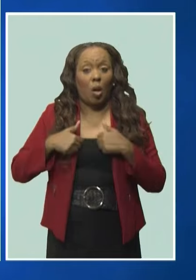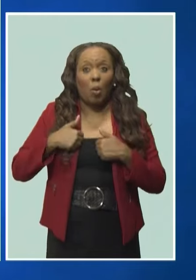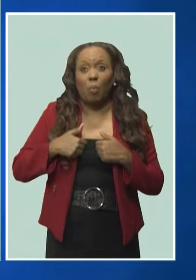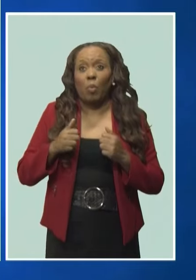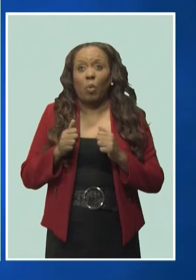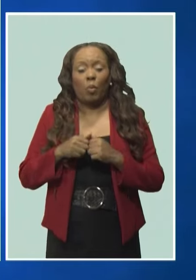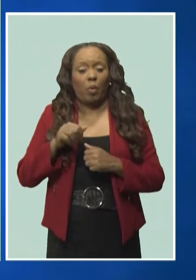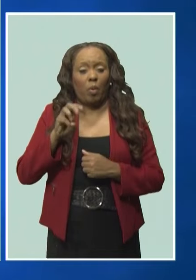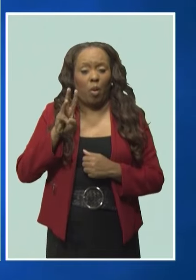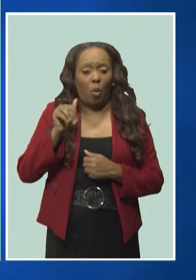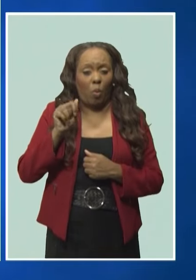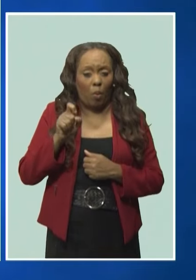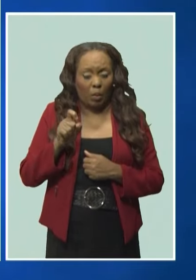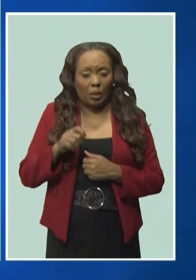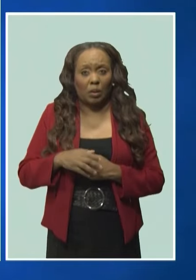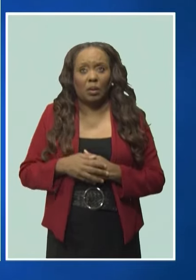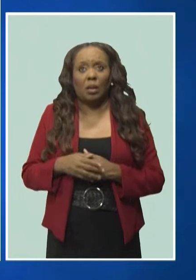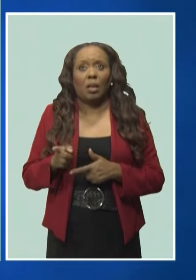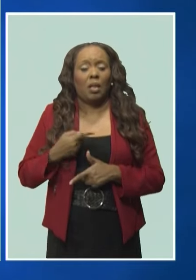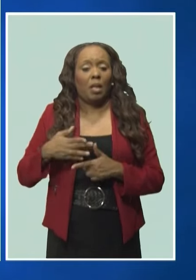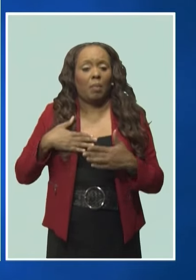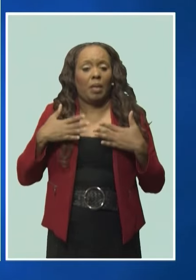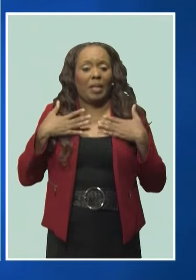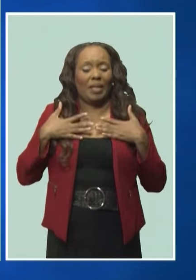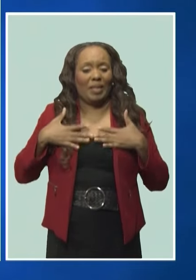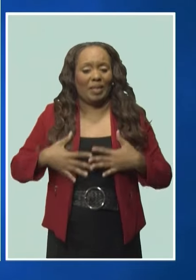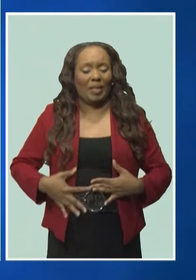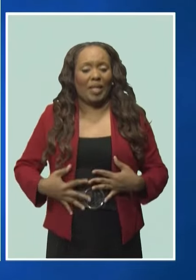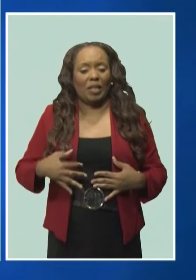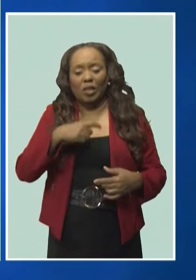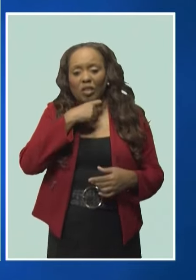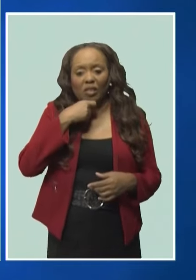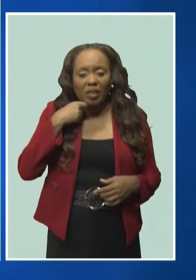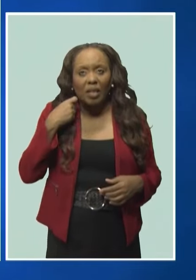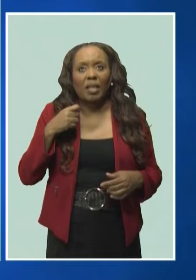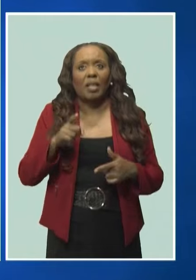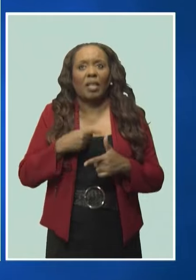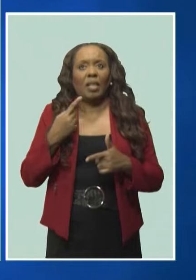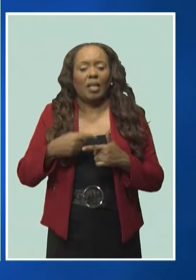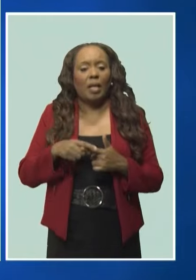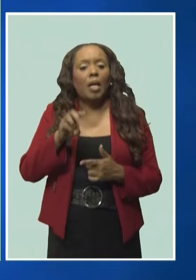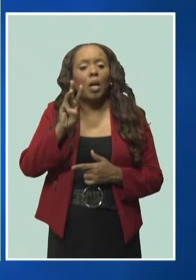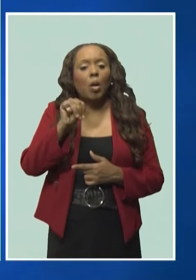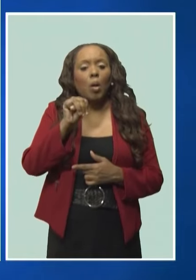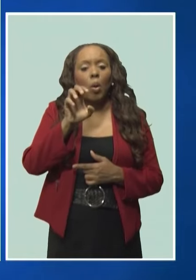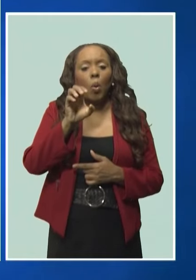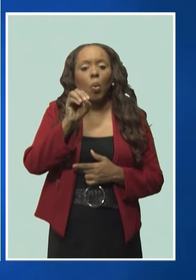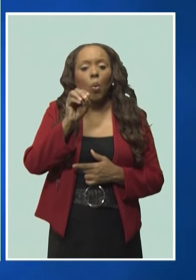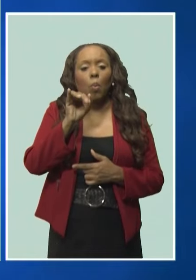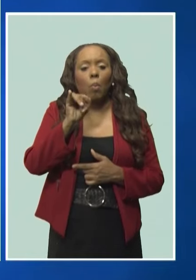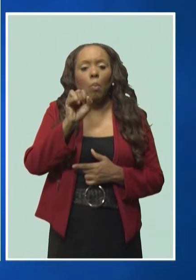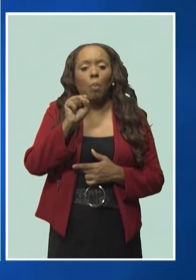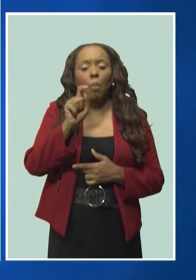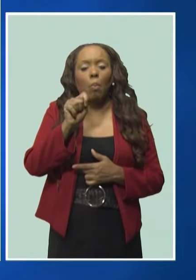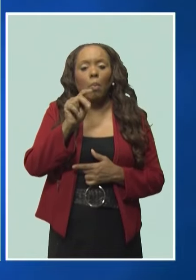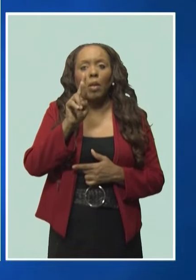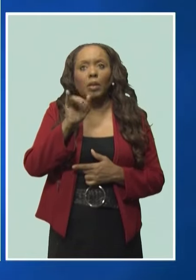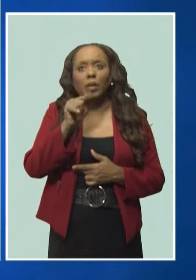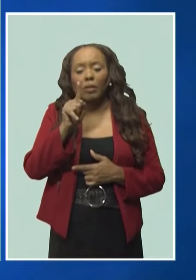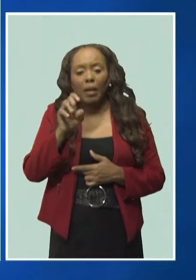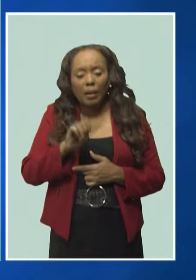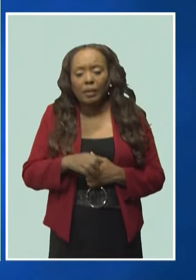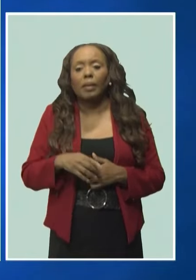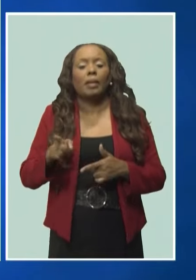Fifteen minutes after that, my skin dries. I moisturize with the wax, and then I put liquid and heavy parfum mixed together ten minutes after.